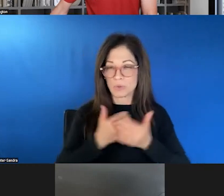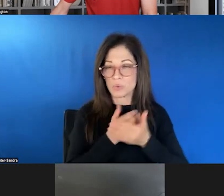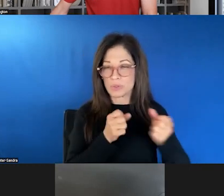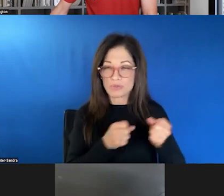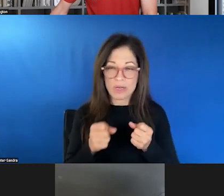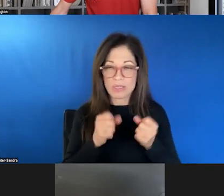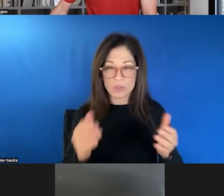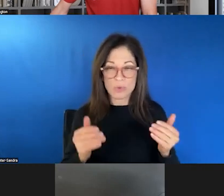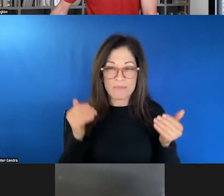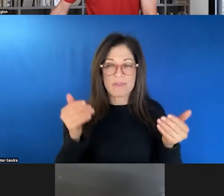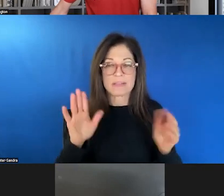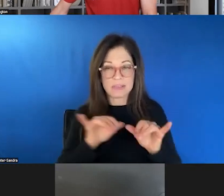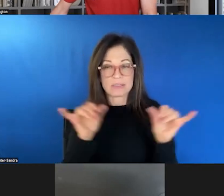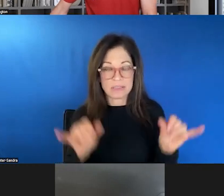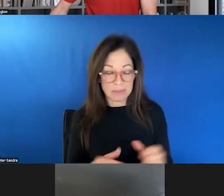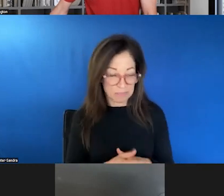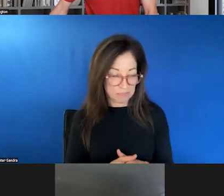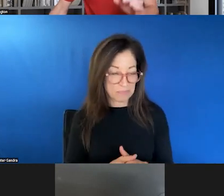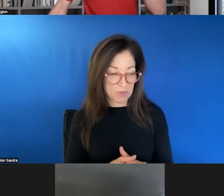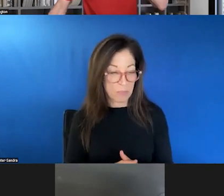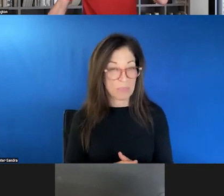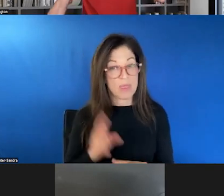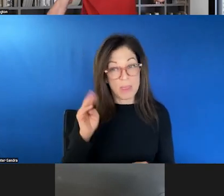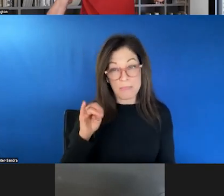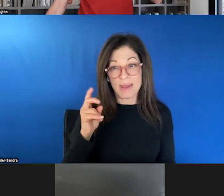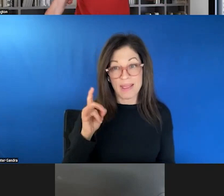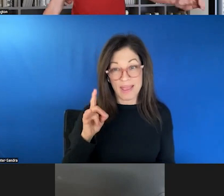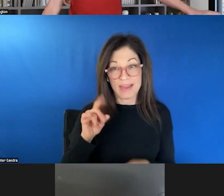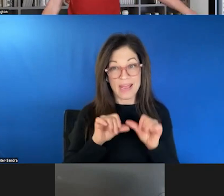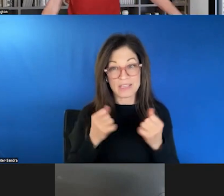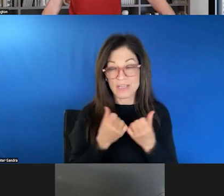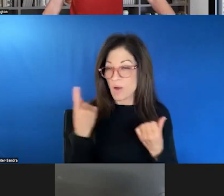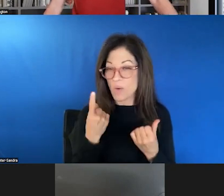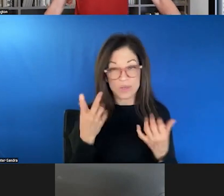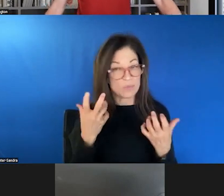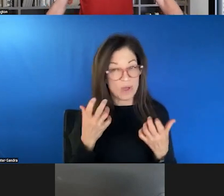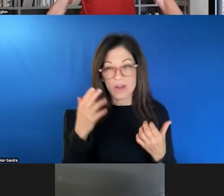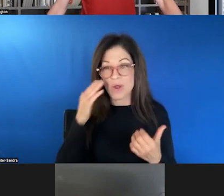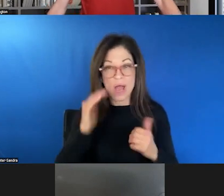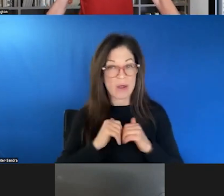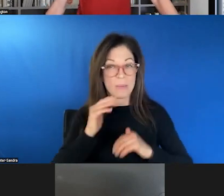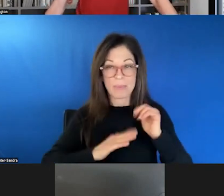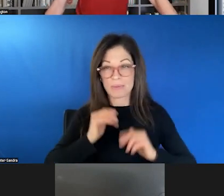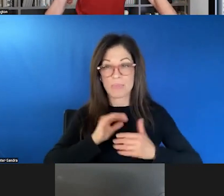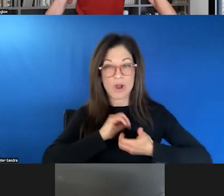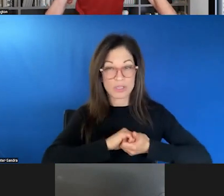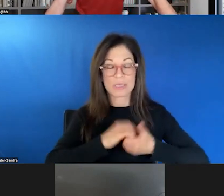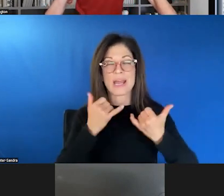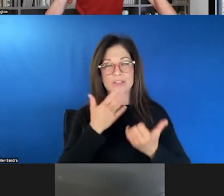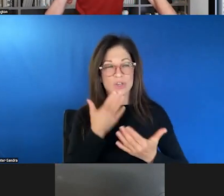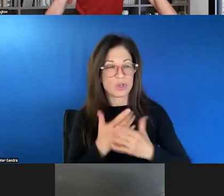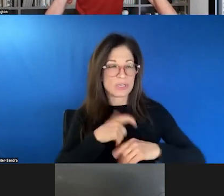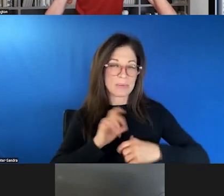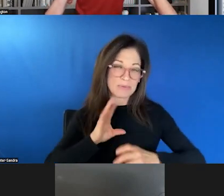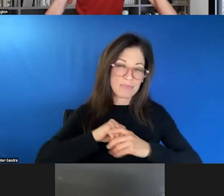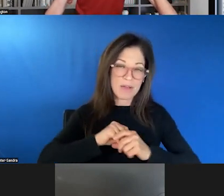to advance their system. And so Medicaid agencies are always looking for ways to build those partnerships. Now's a good time to engage and identify